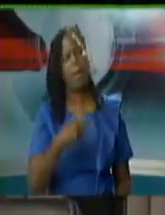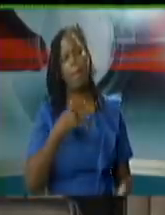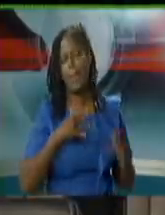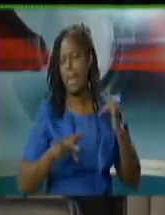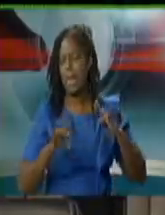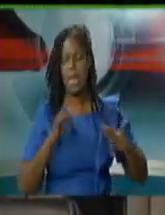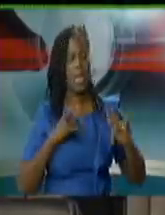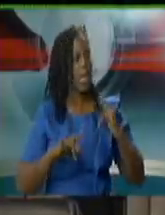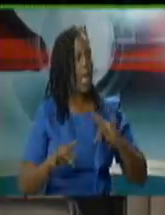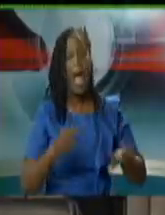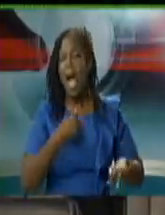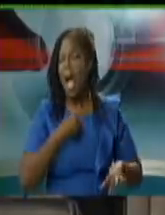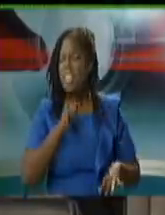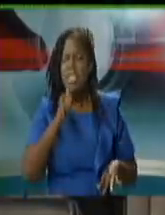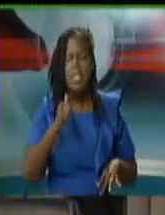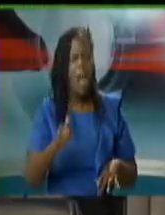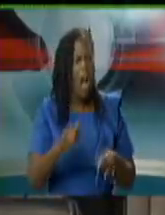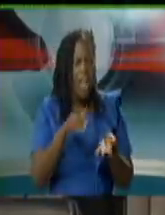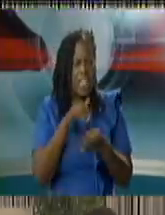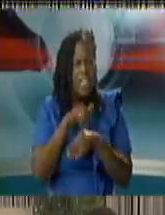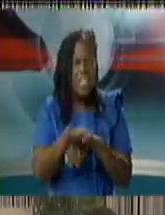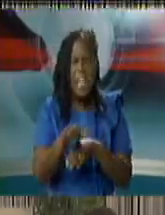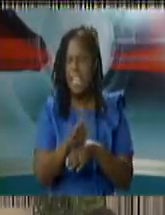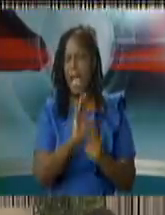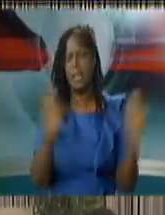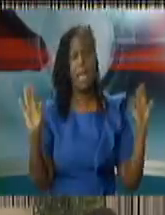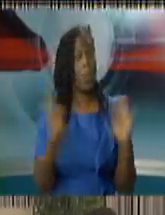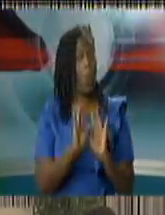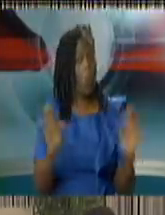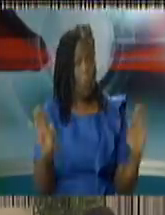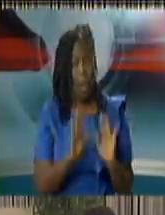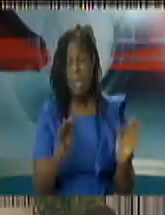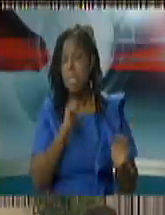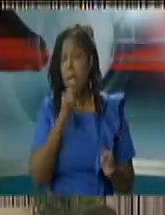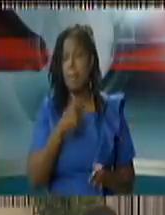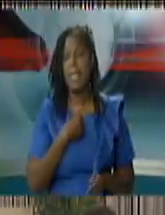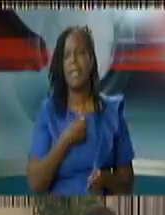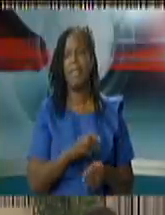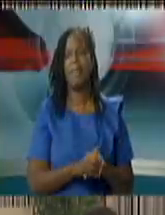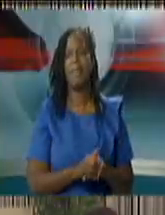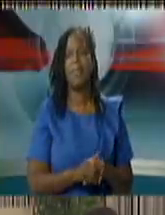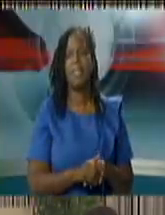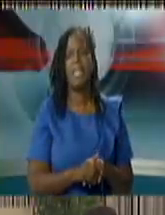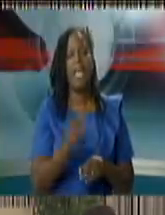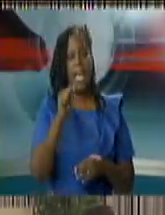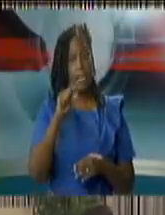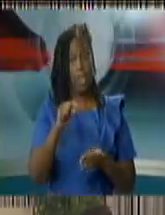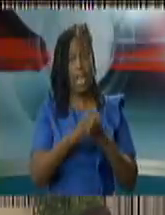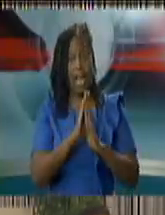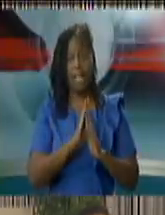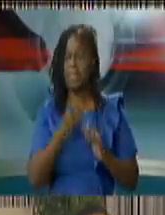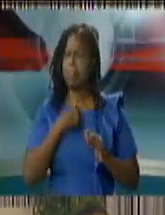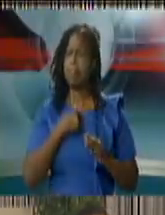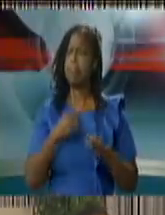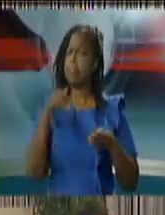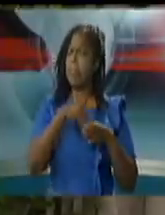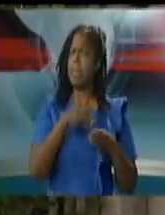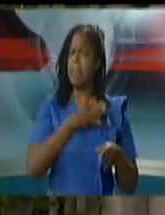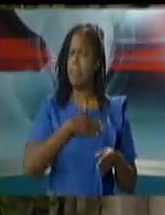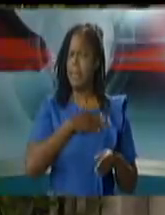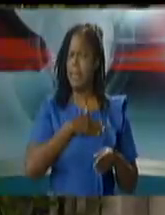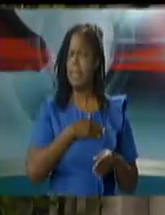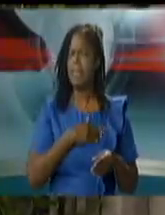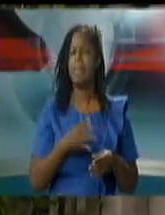in the spirit in which it was given could i just intervene quite unusually into this i'd just like to remind um everyone